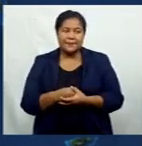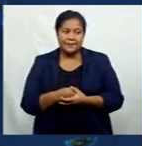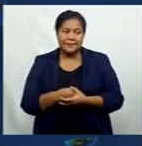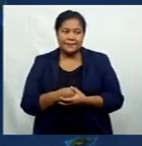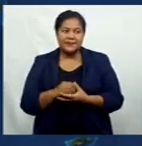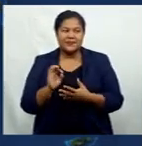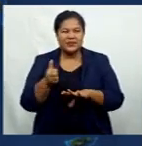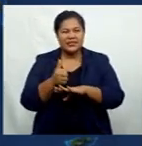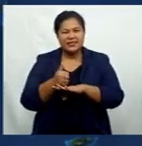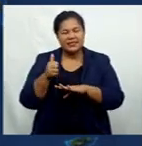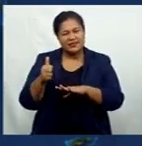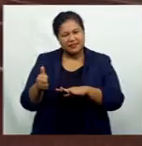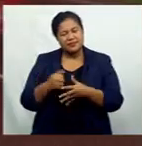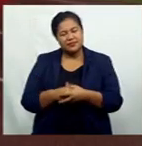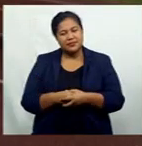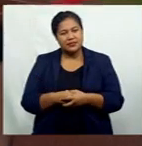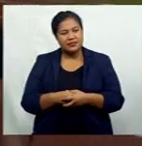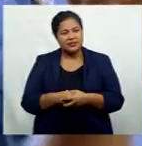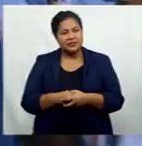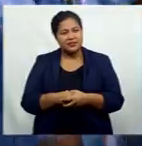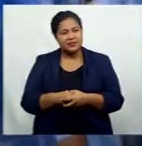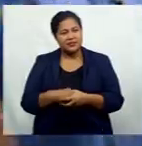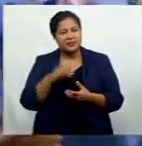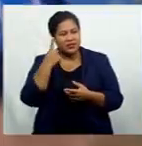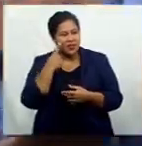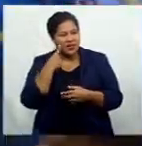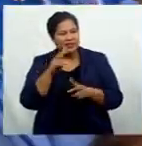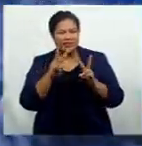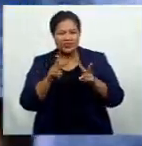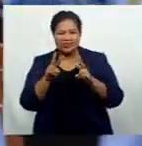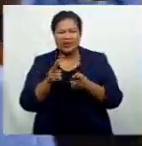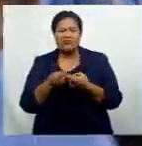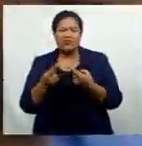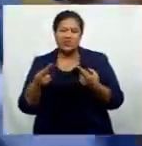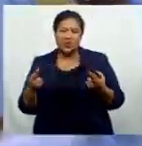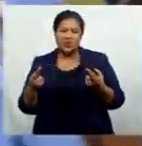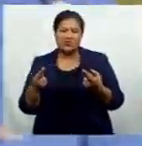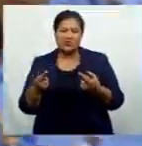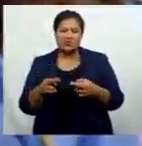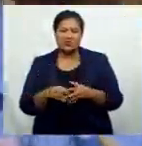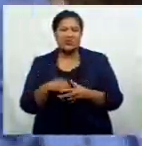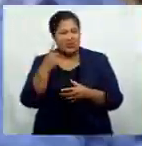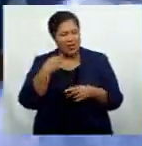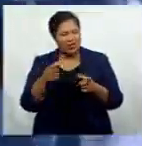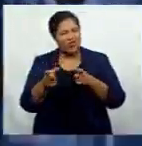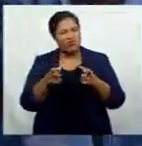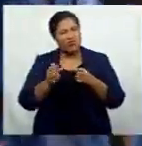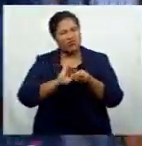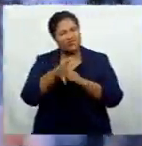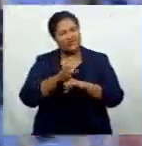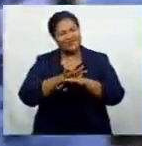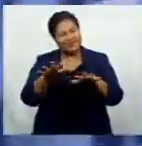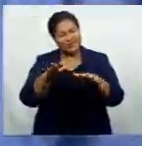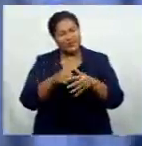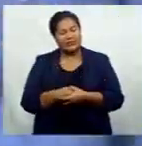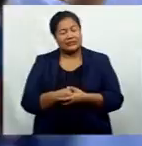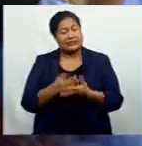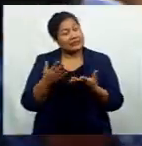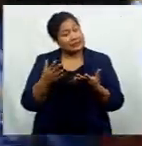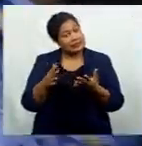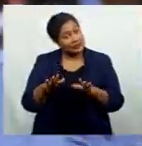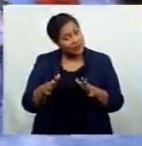directing all their or most of their resources to fighting the coronavirus. So whether there will be money